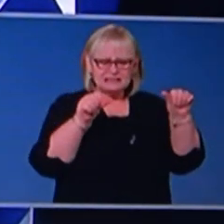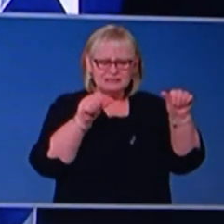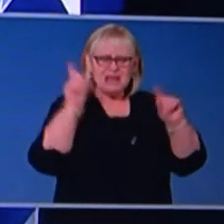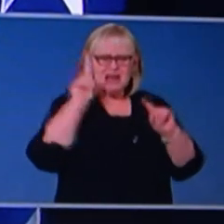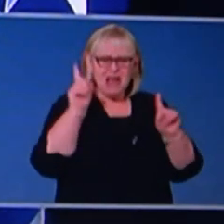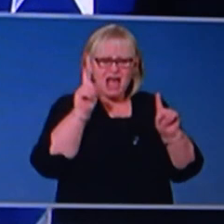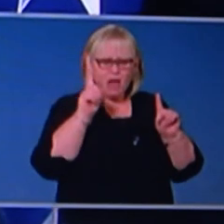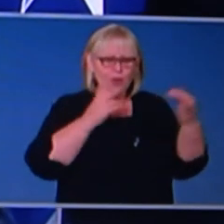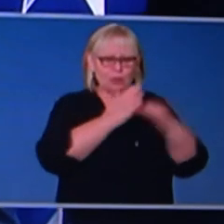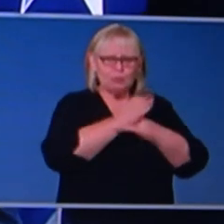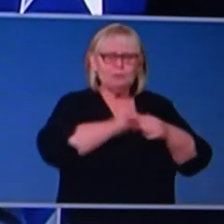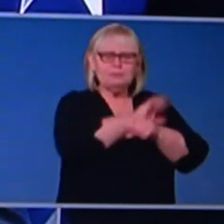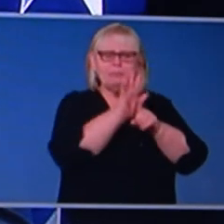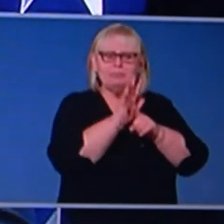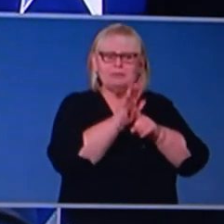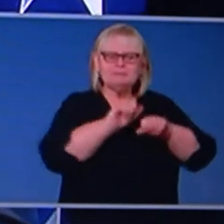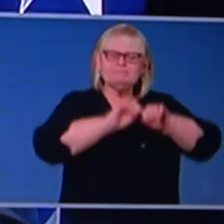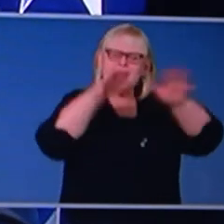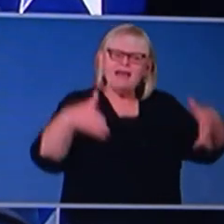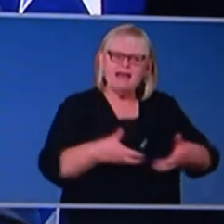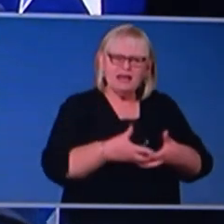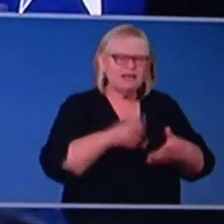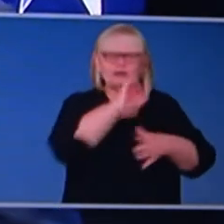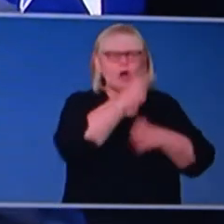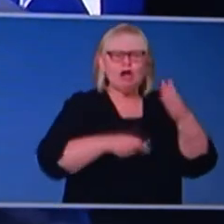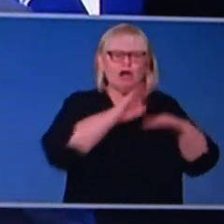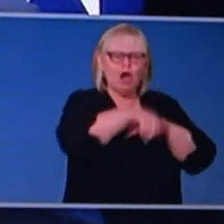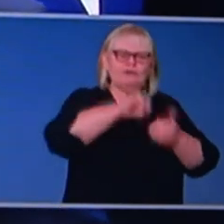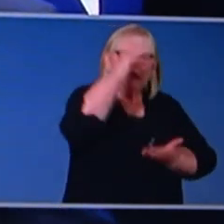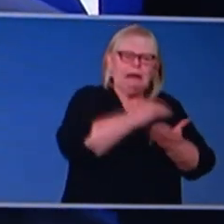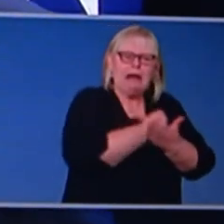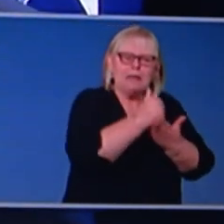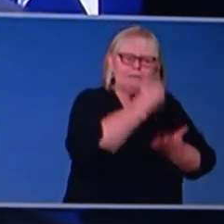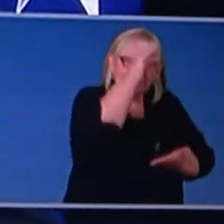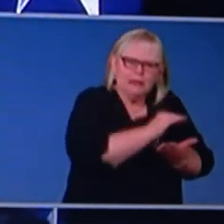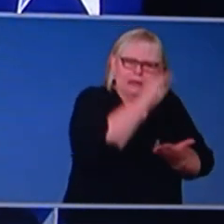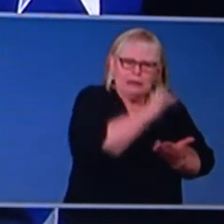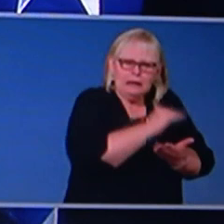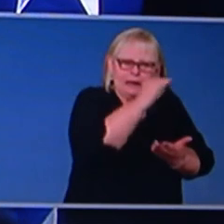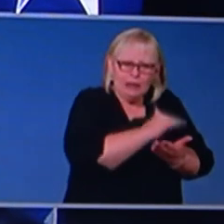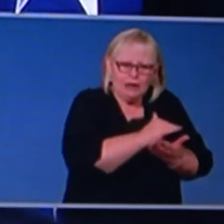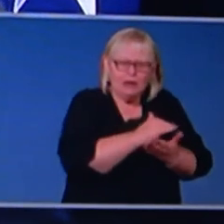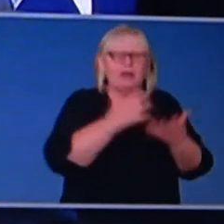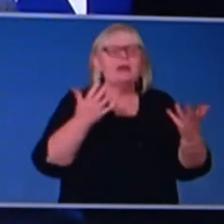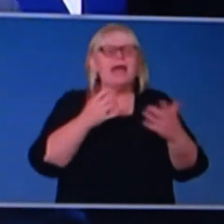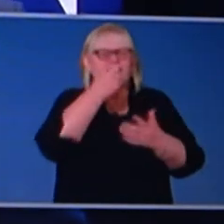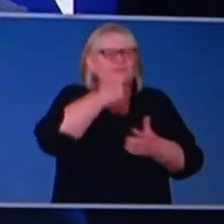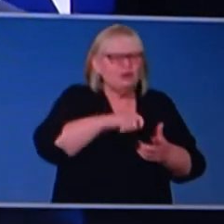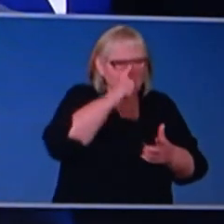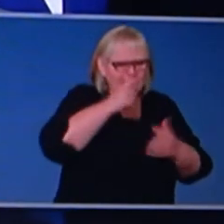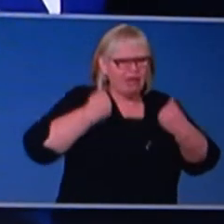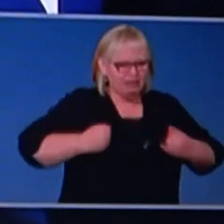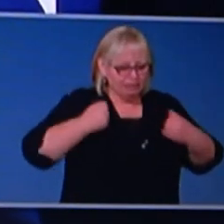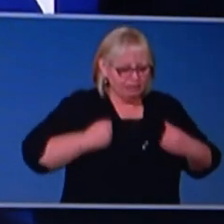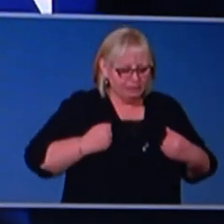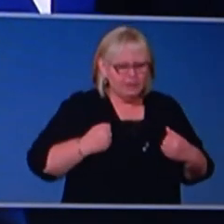just about containing the virus and having low numbers of cases. It is true that we have had some real